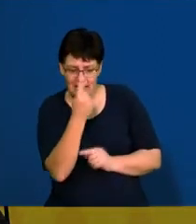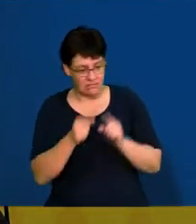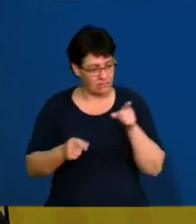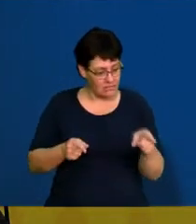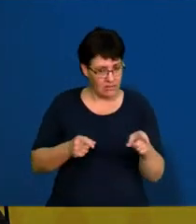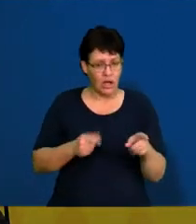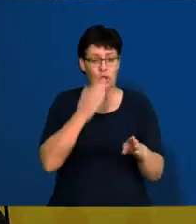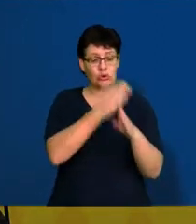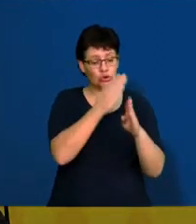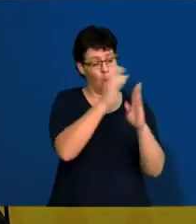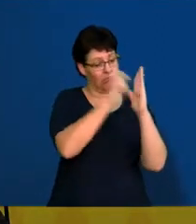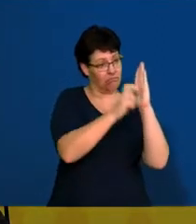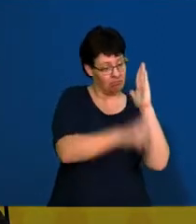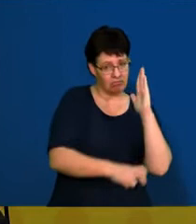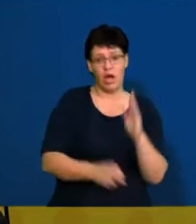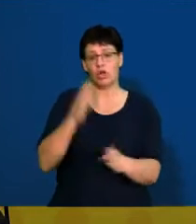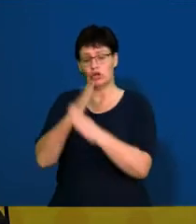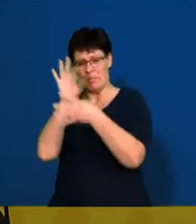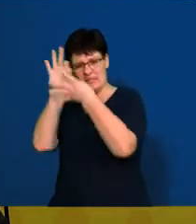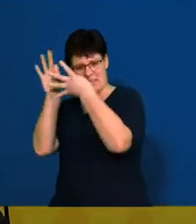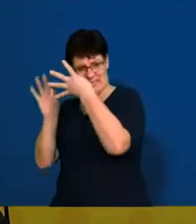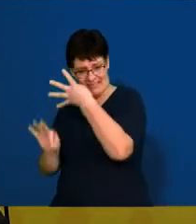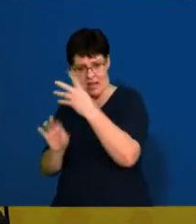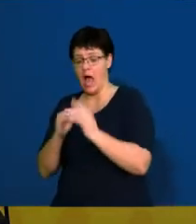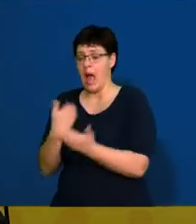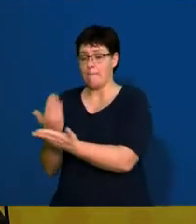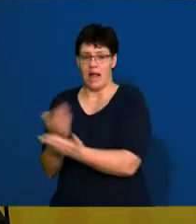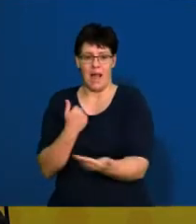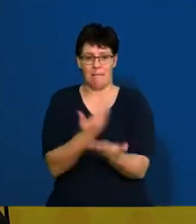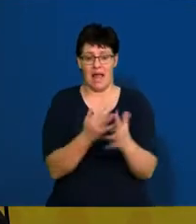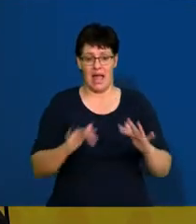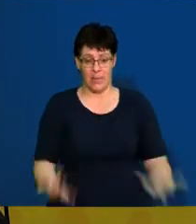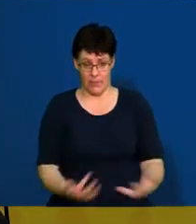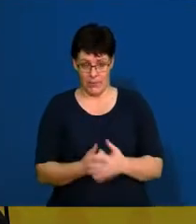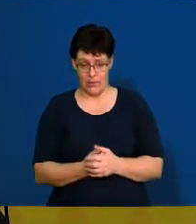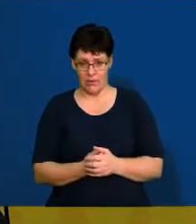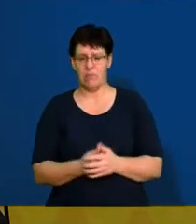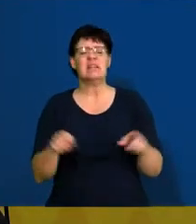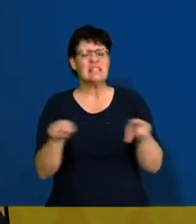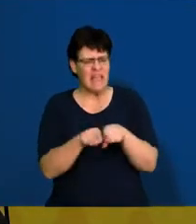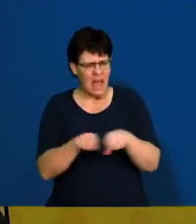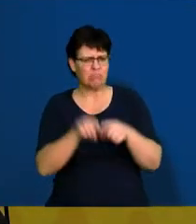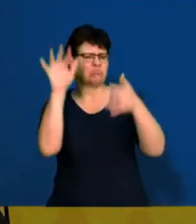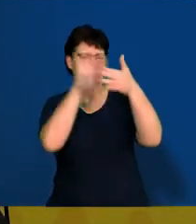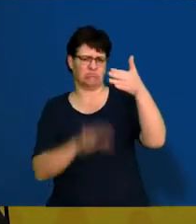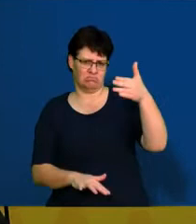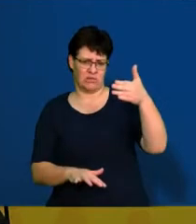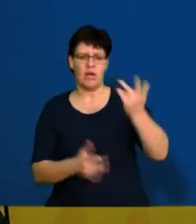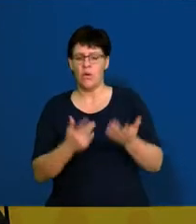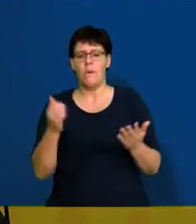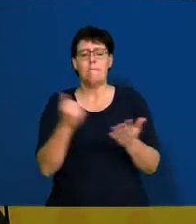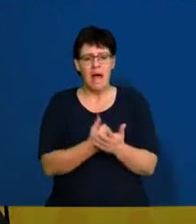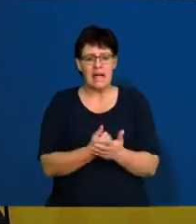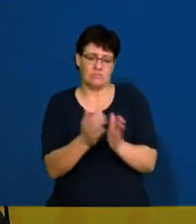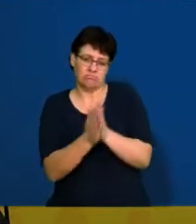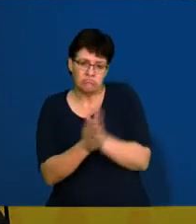the difference between the two and how you can apply them. They may also give you a scenario in which